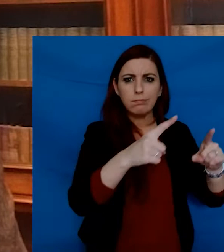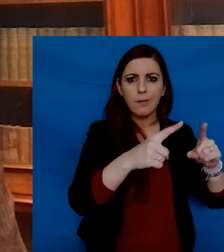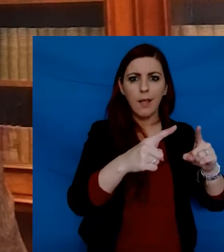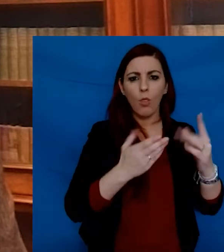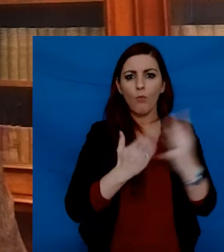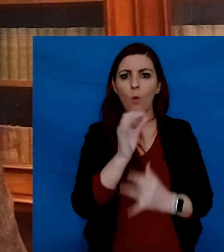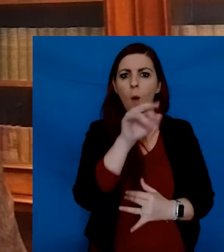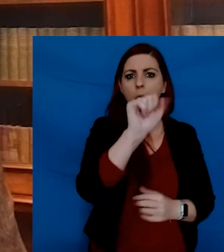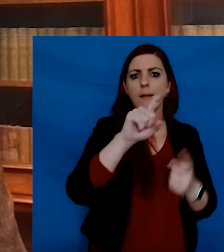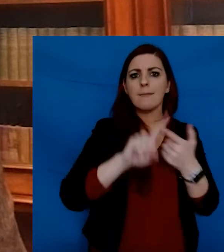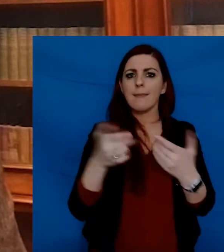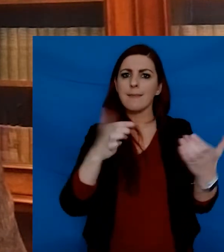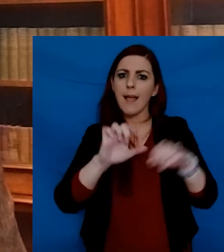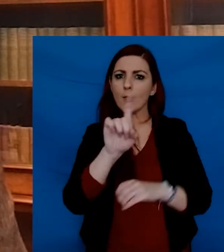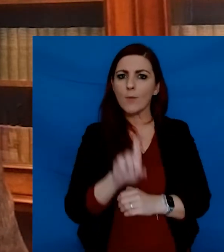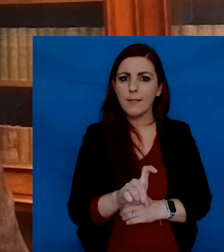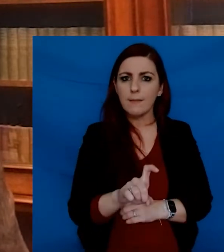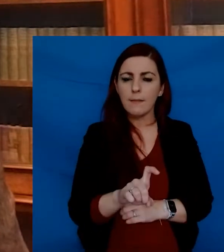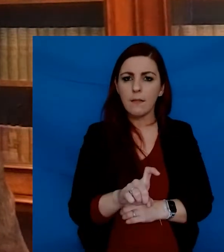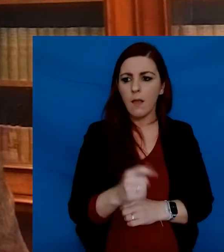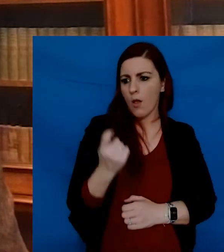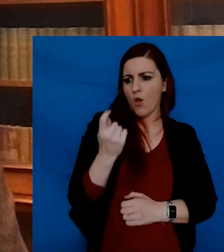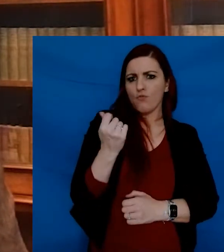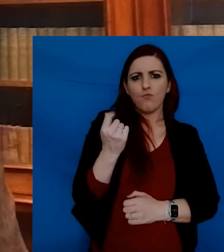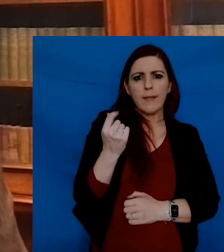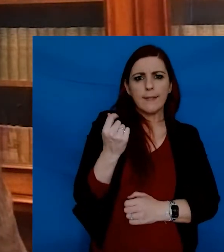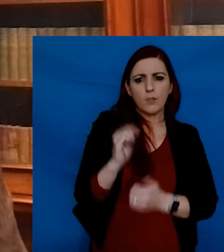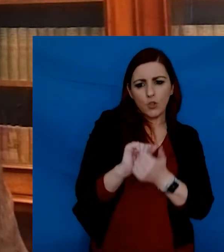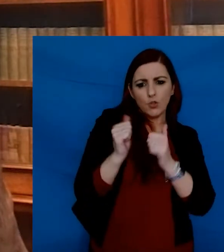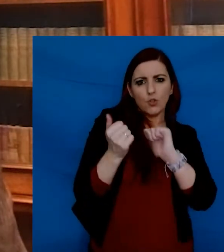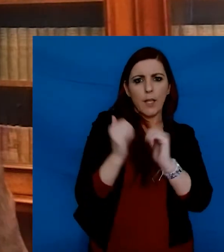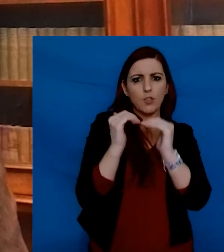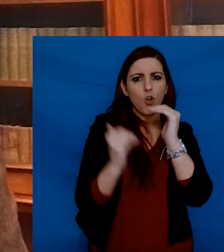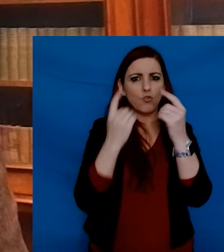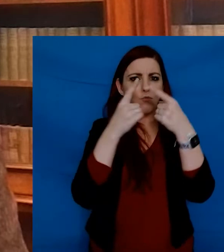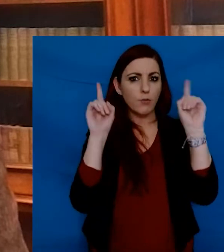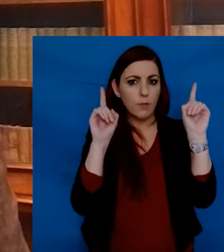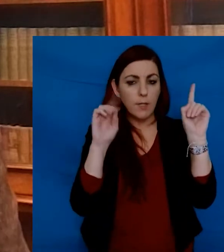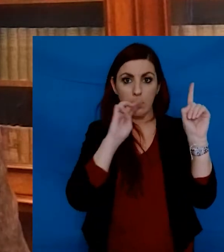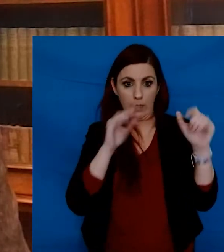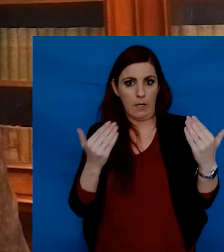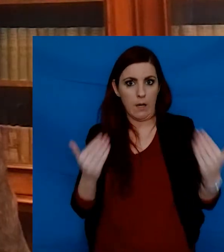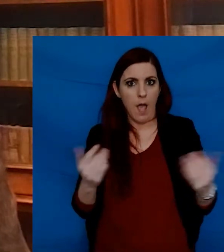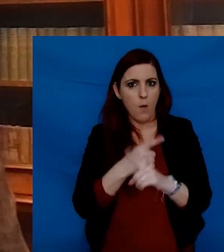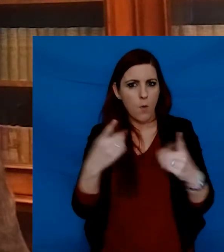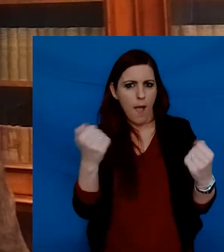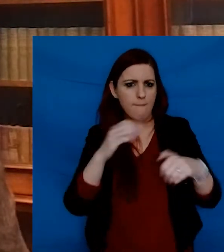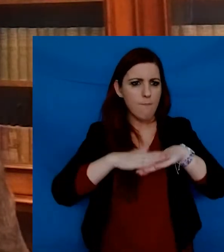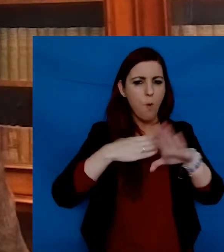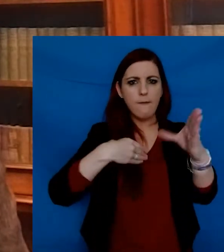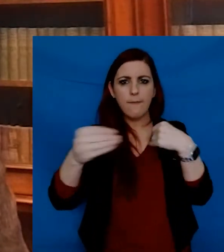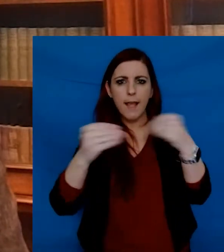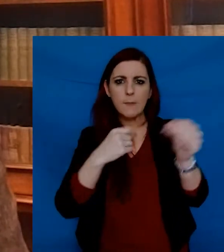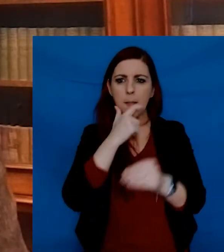across the arts and sciences. Thanks to our recent renewal of the Trinity undergraduate experience, students today have